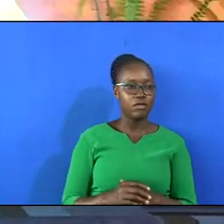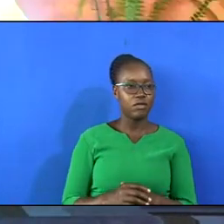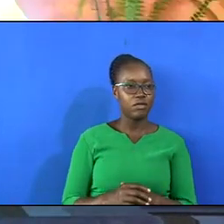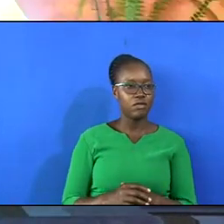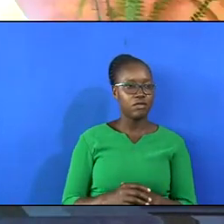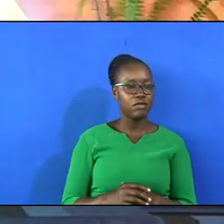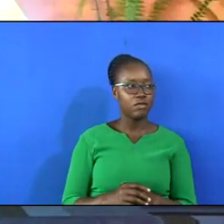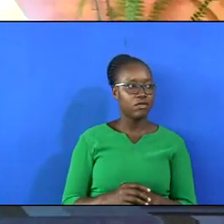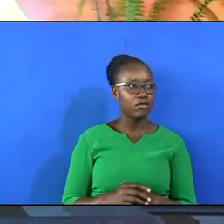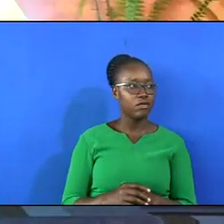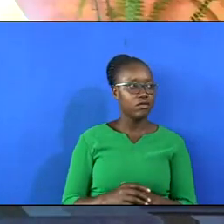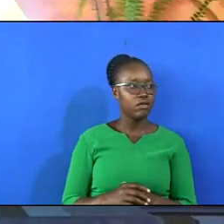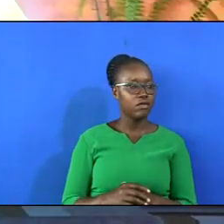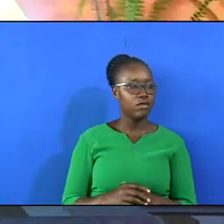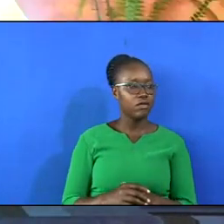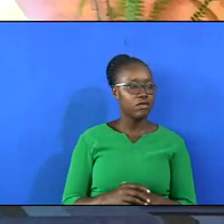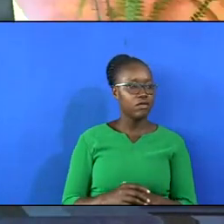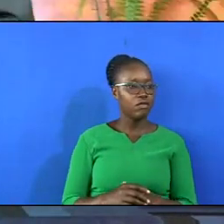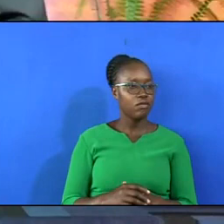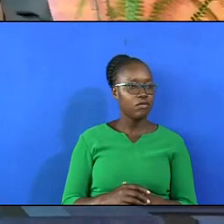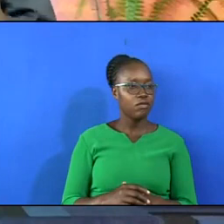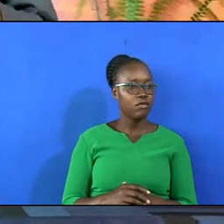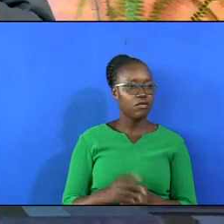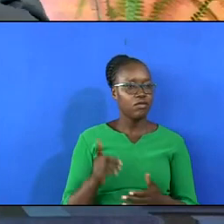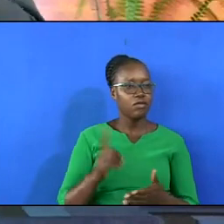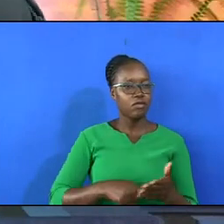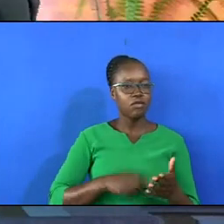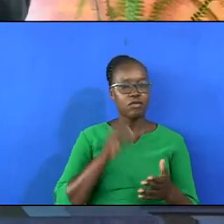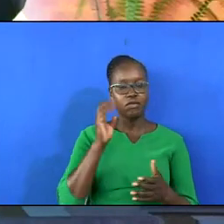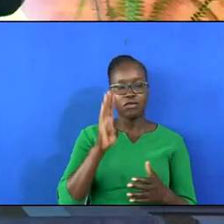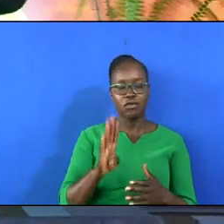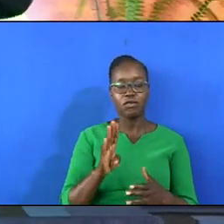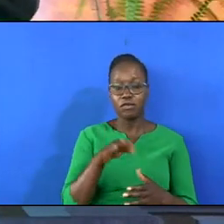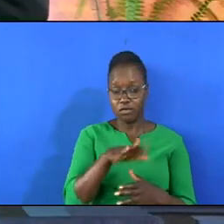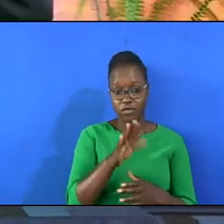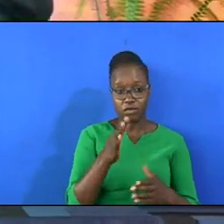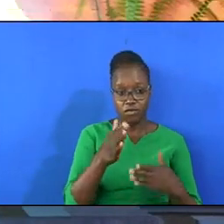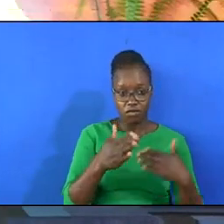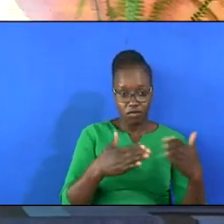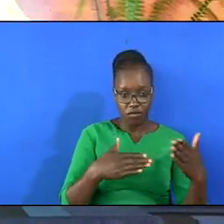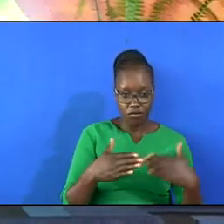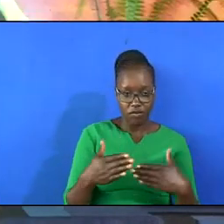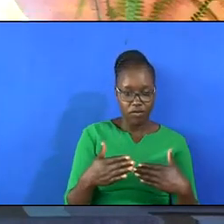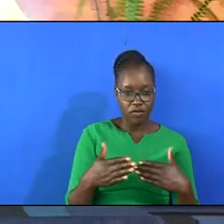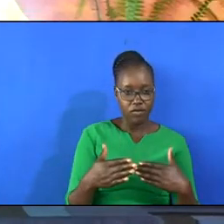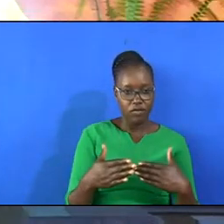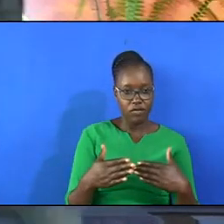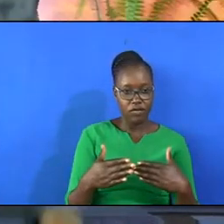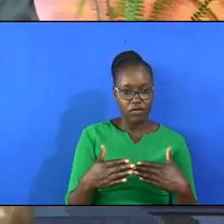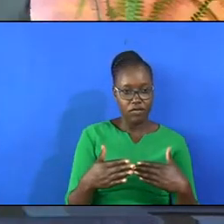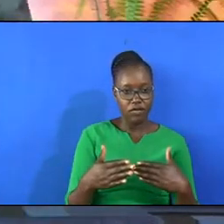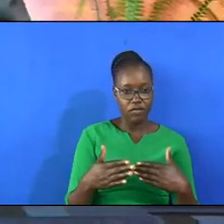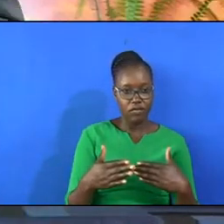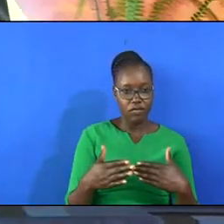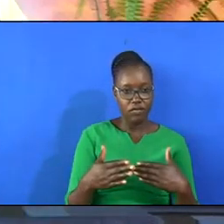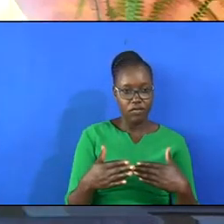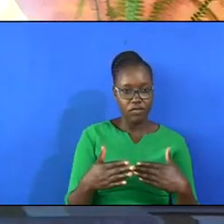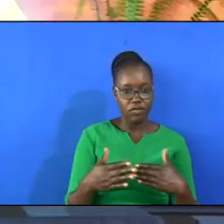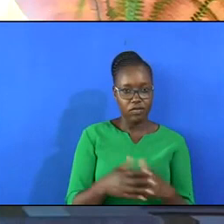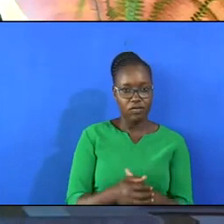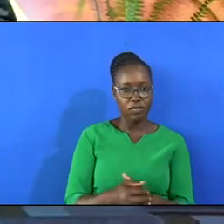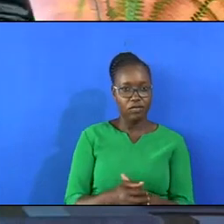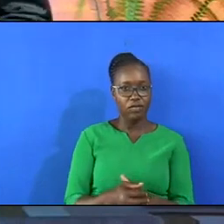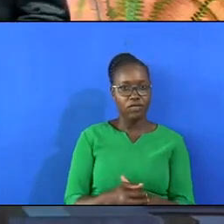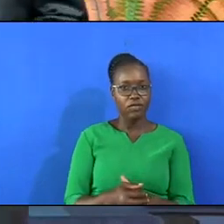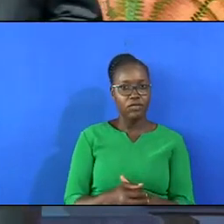It is Simeon in Greek. What will be your Simeon? That's how the disciples